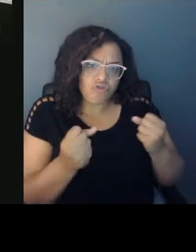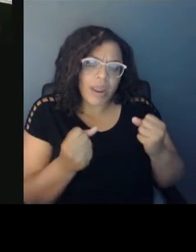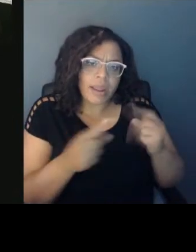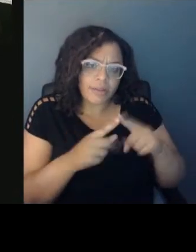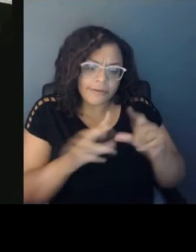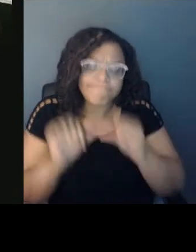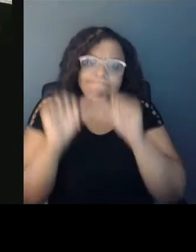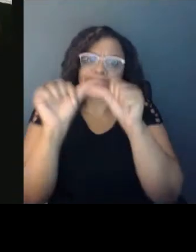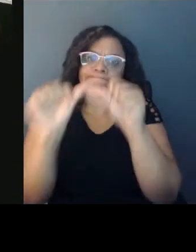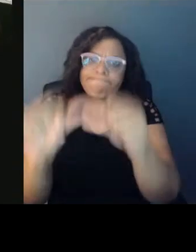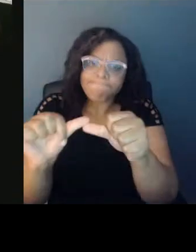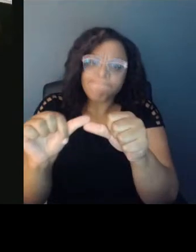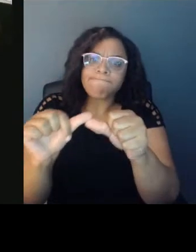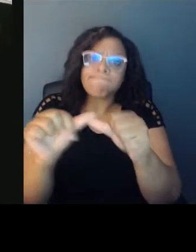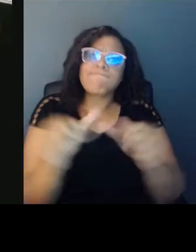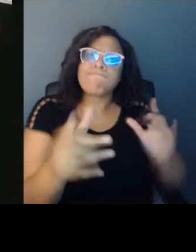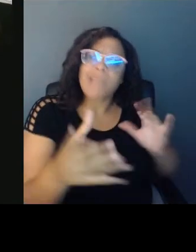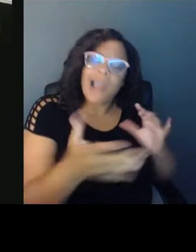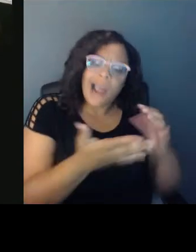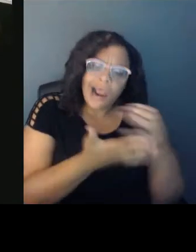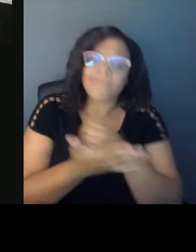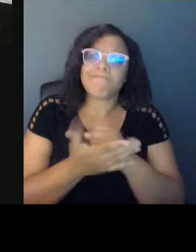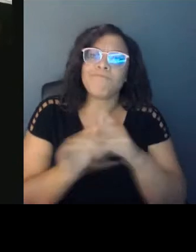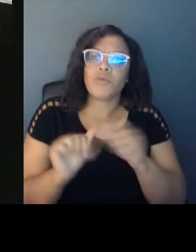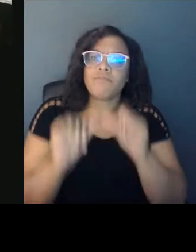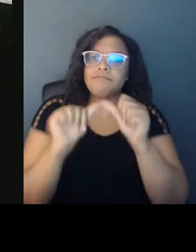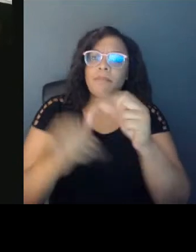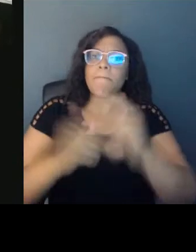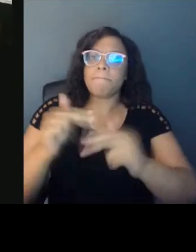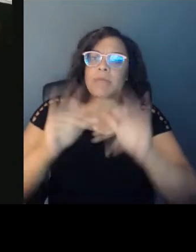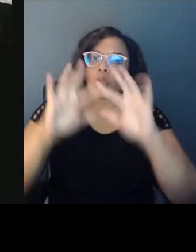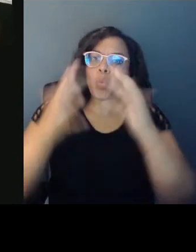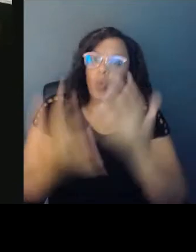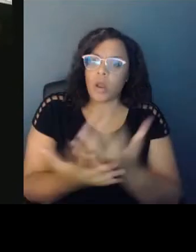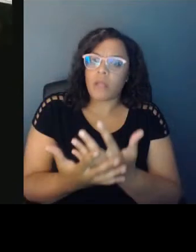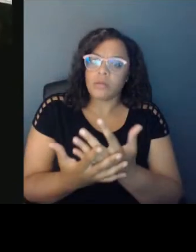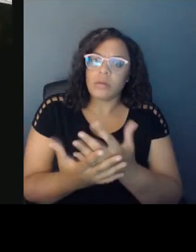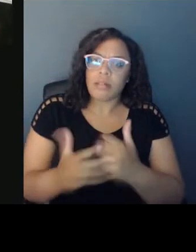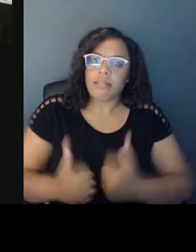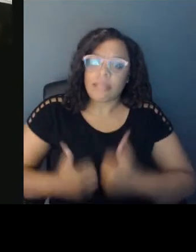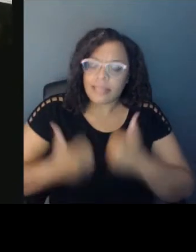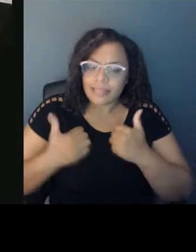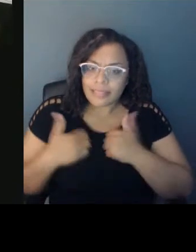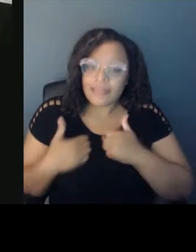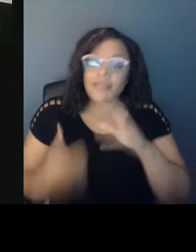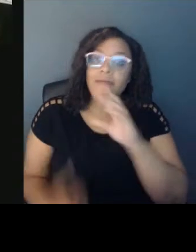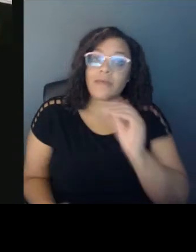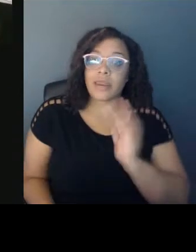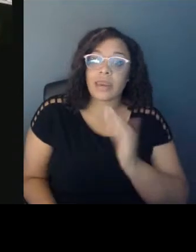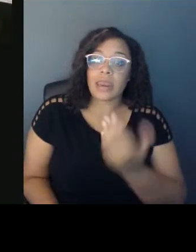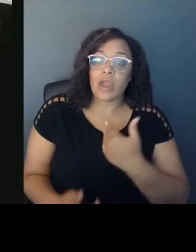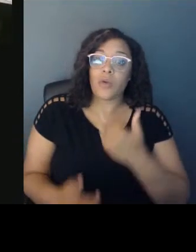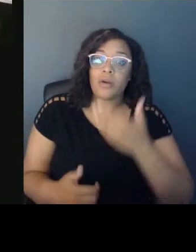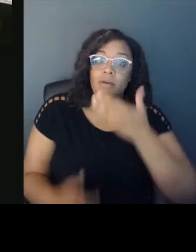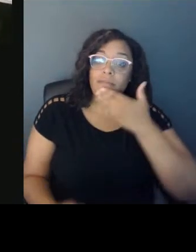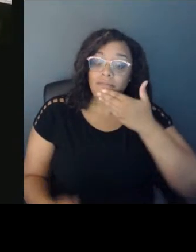build the world that we want to live in and leave something behind that's better than what we left, what we came into.